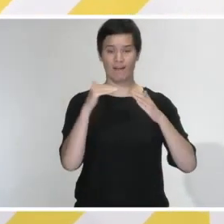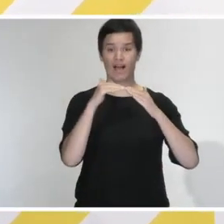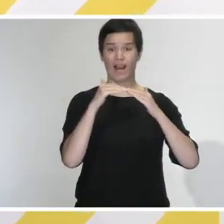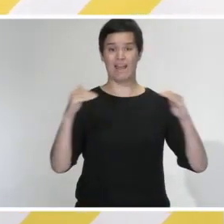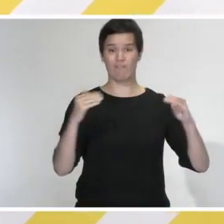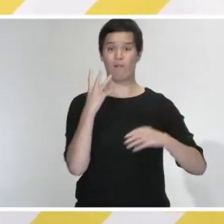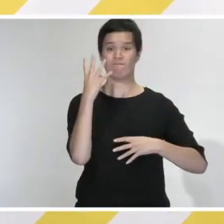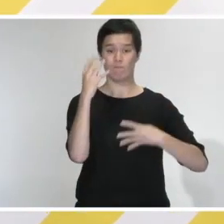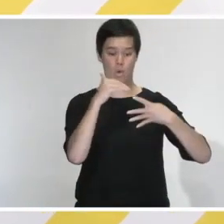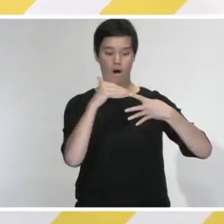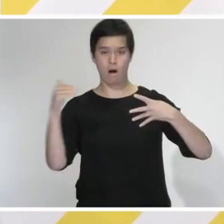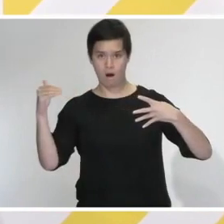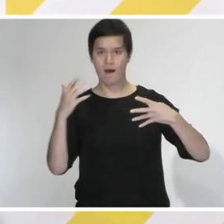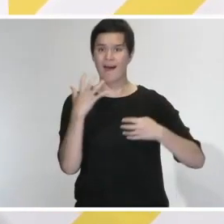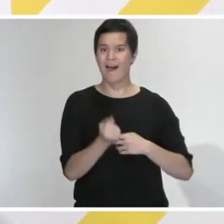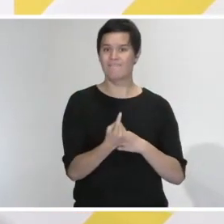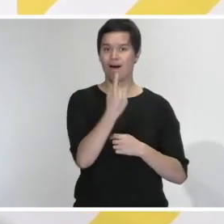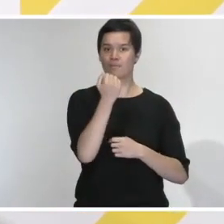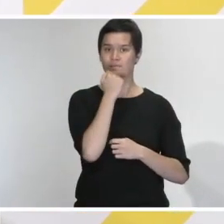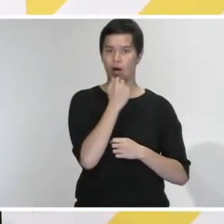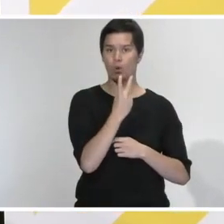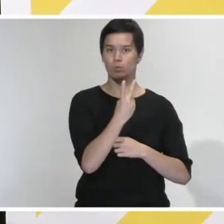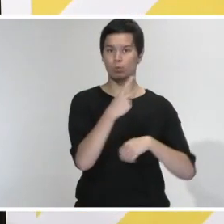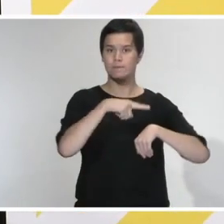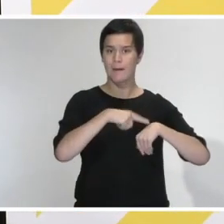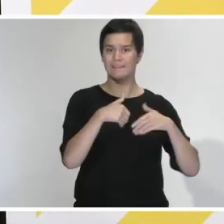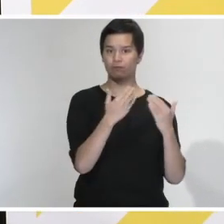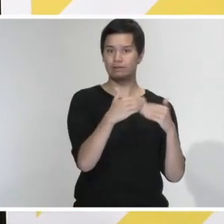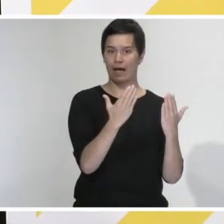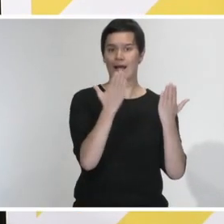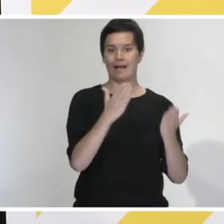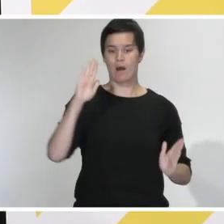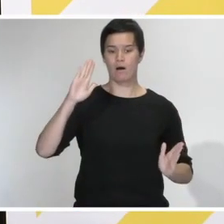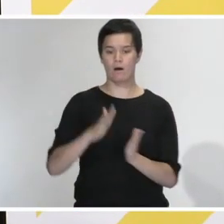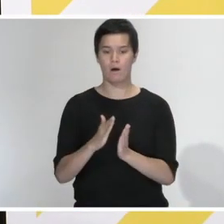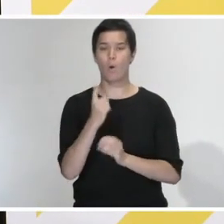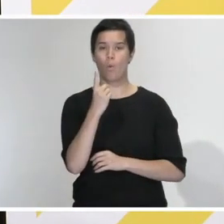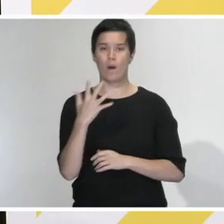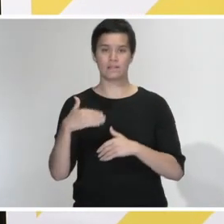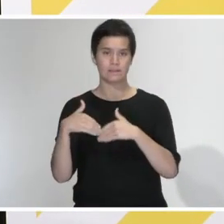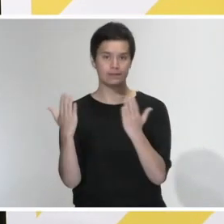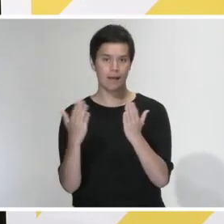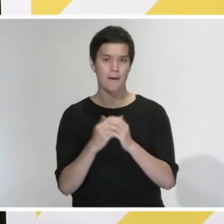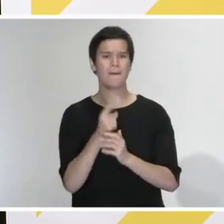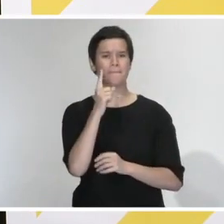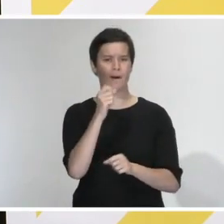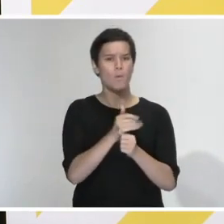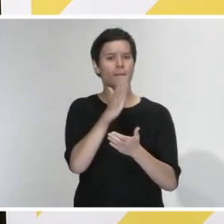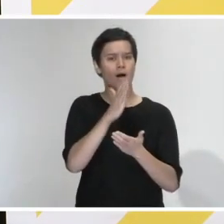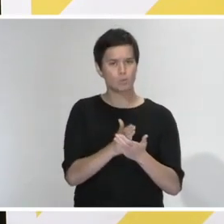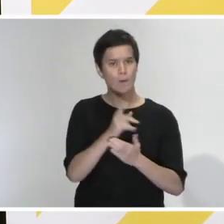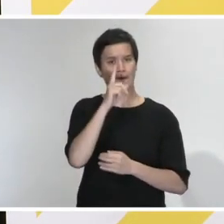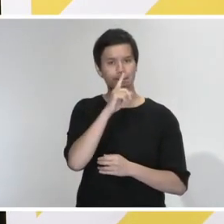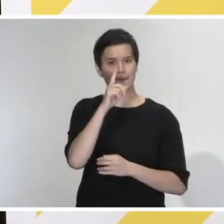as we see some of those operational updates lessen a little bit we will still be making sure that we have different operational leads who are available